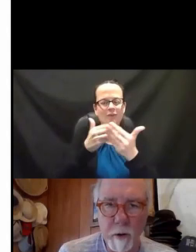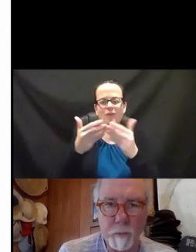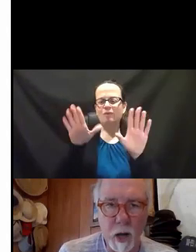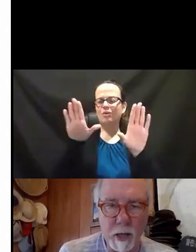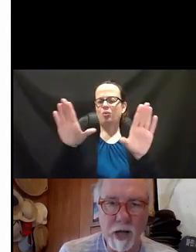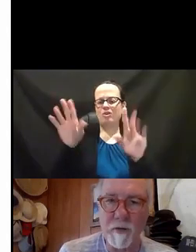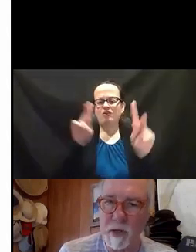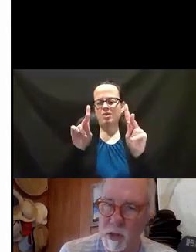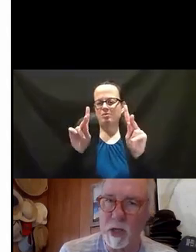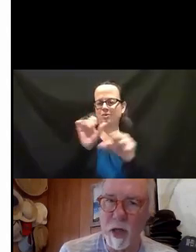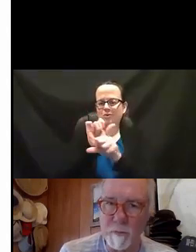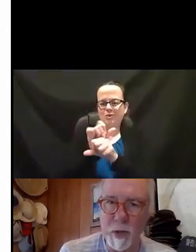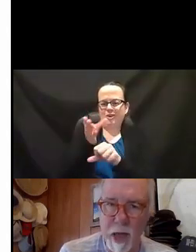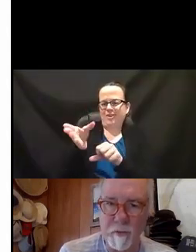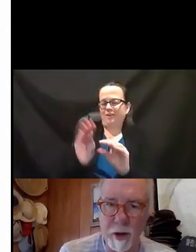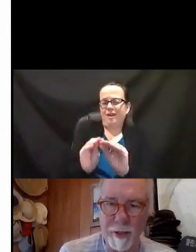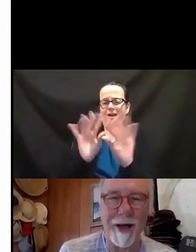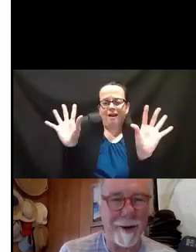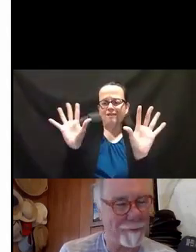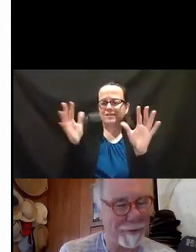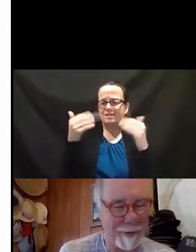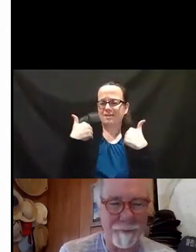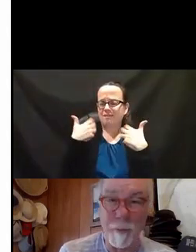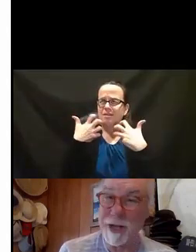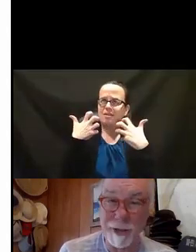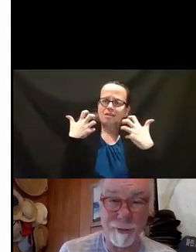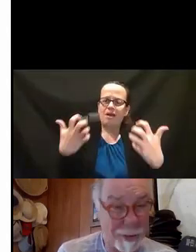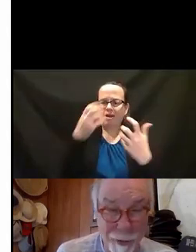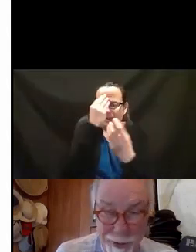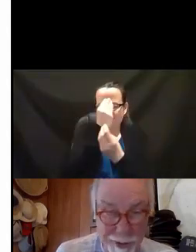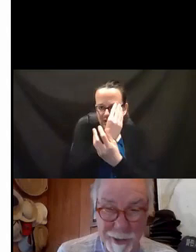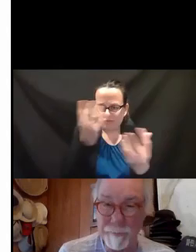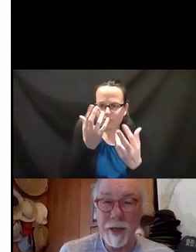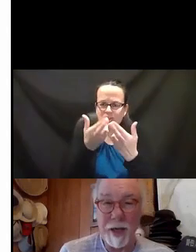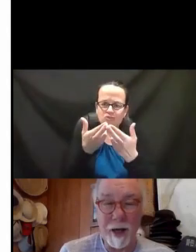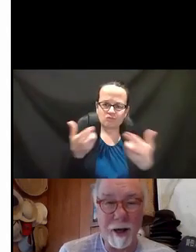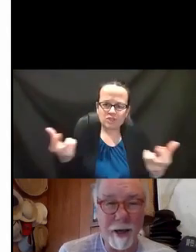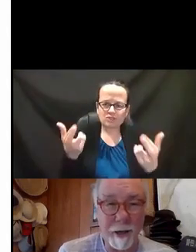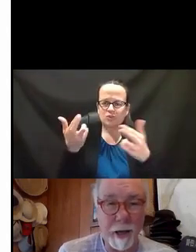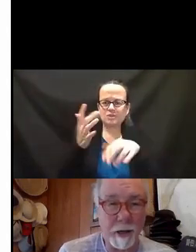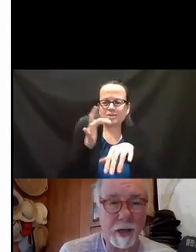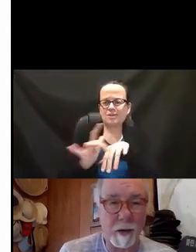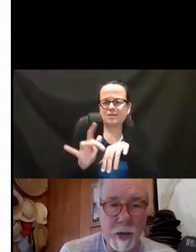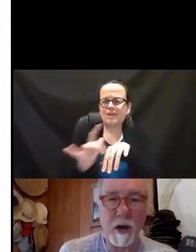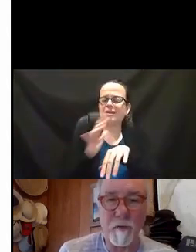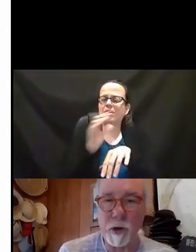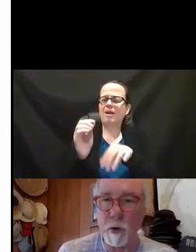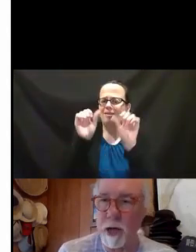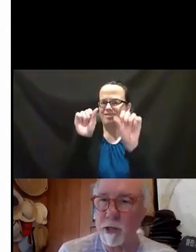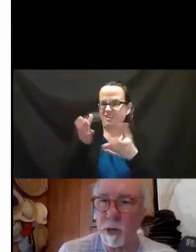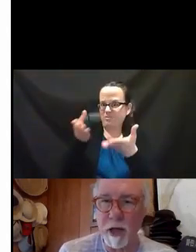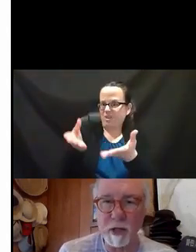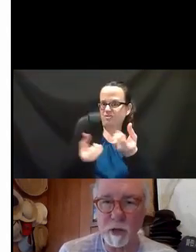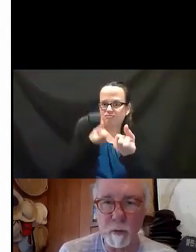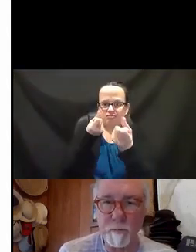there. Uh, because obviously they, they have a lot of information, resources, uh, and, and can be there for